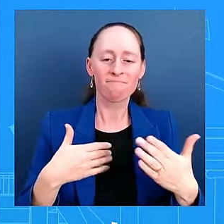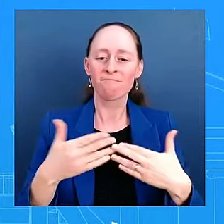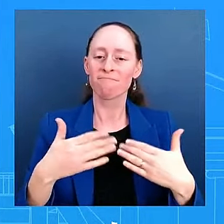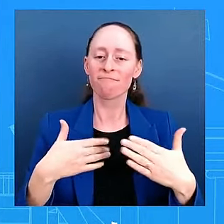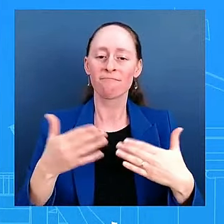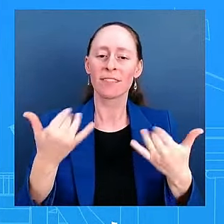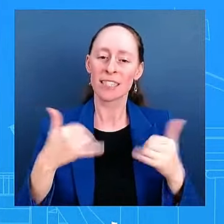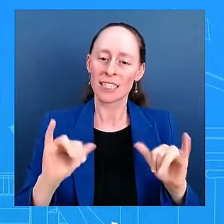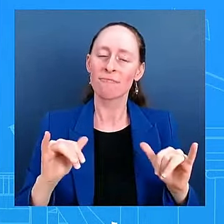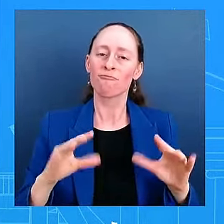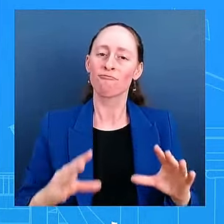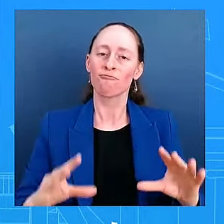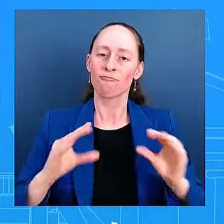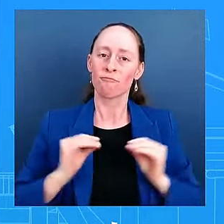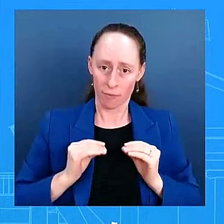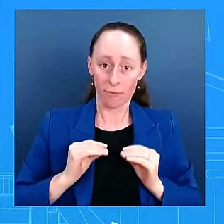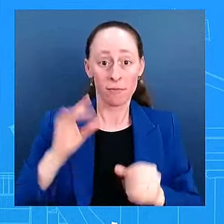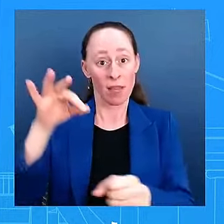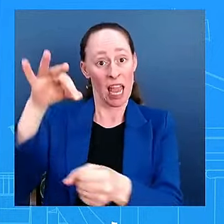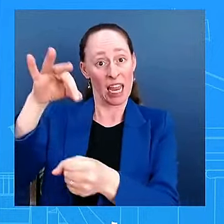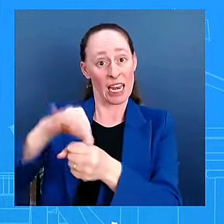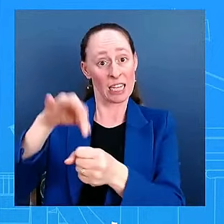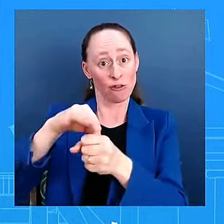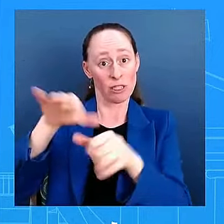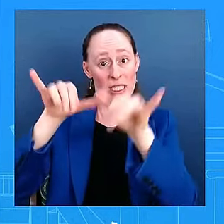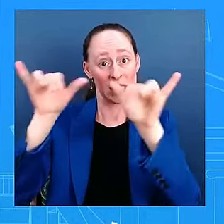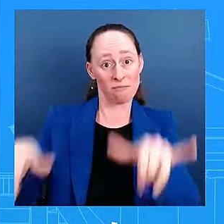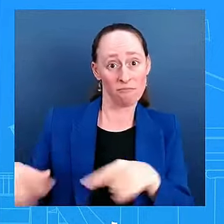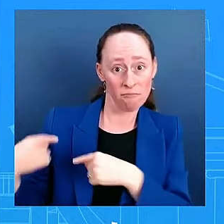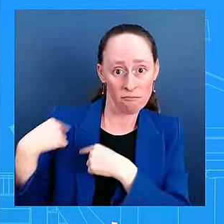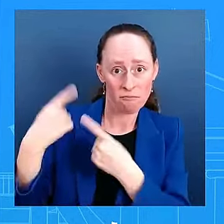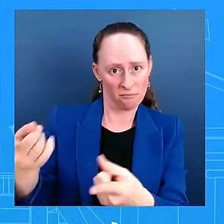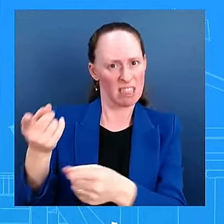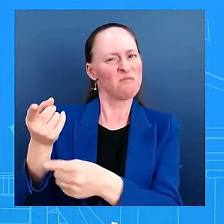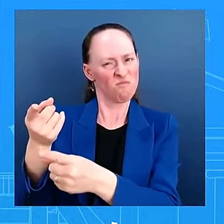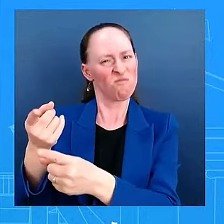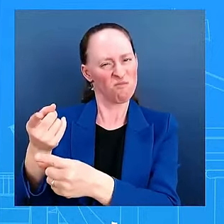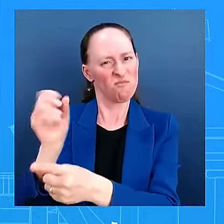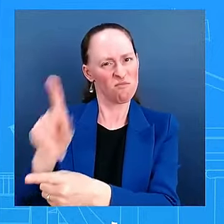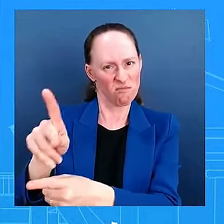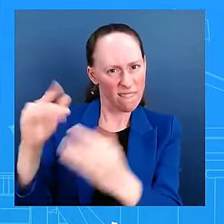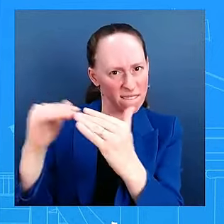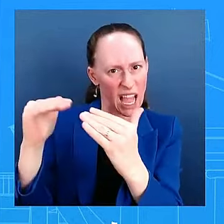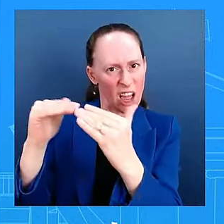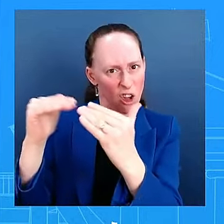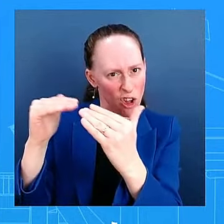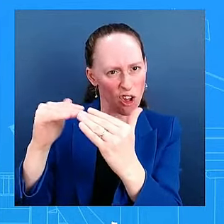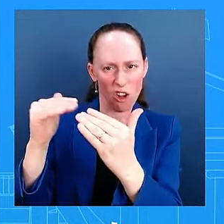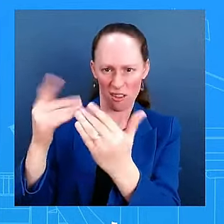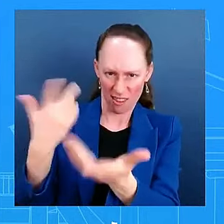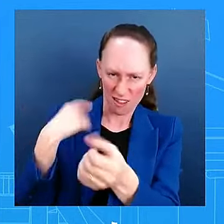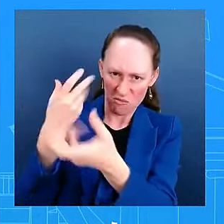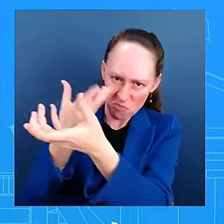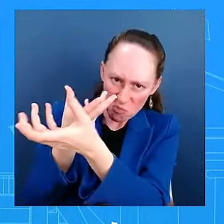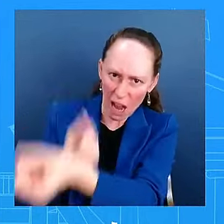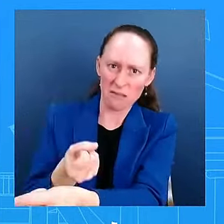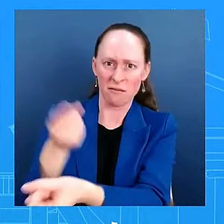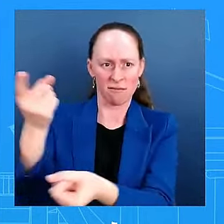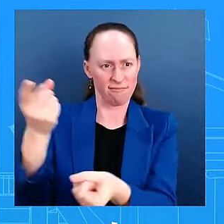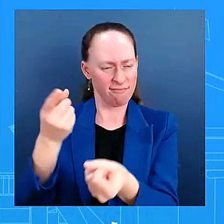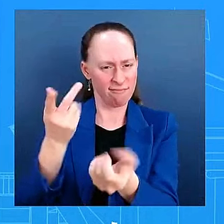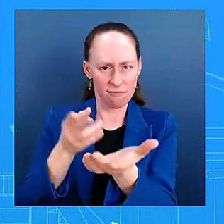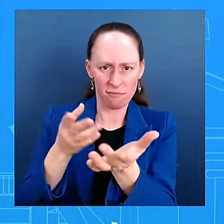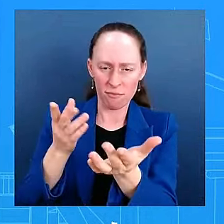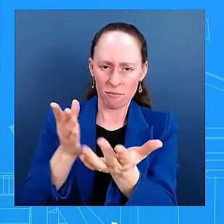it can be trusted, whether you win or you lose. The President and the Vice President are proud to be leaving behind the strongest